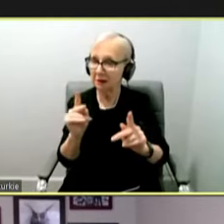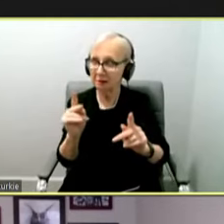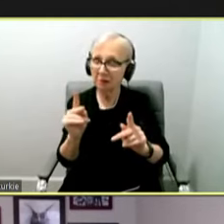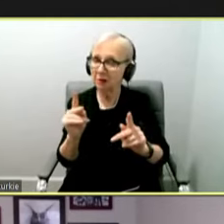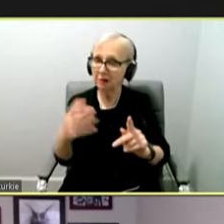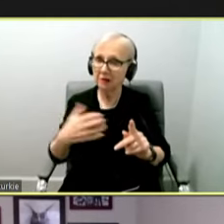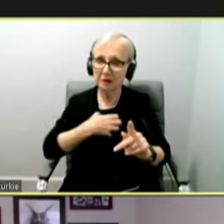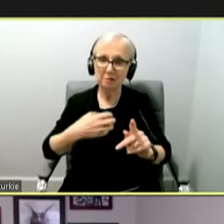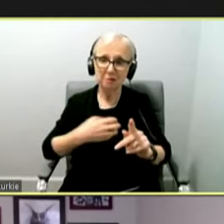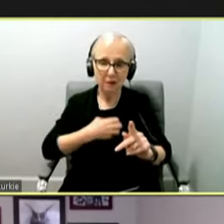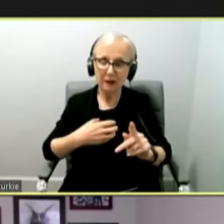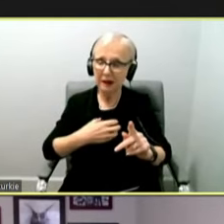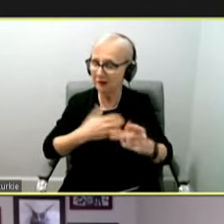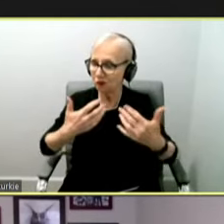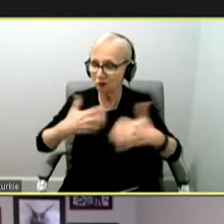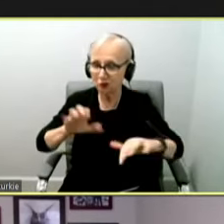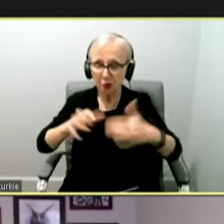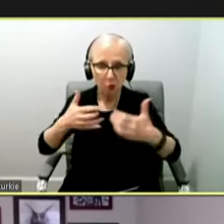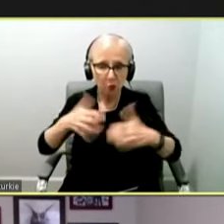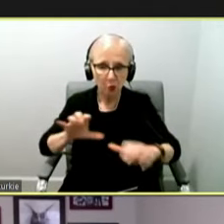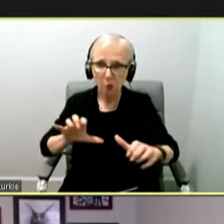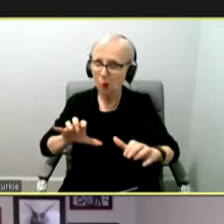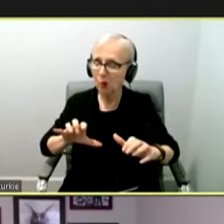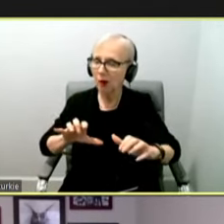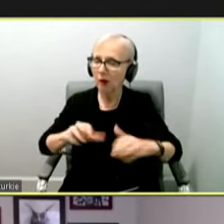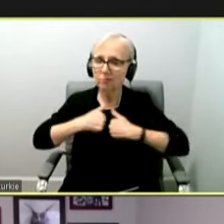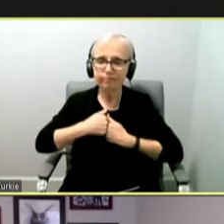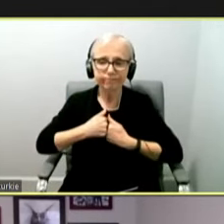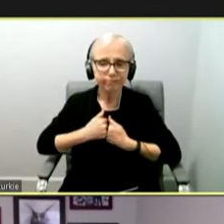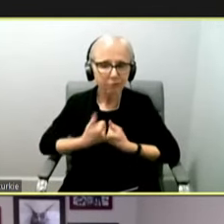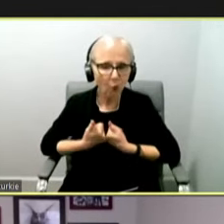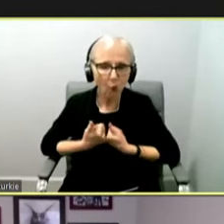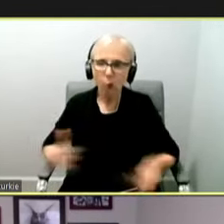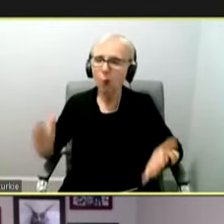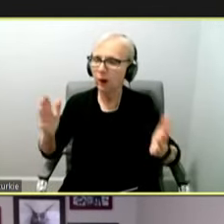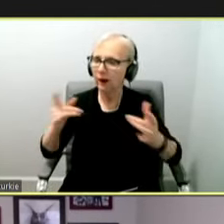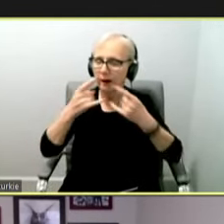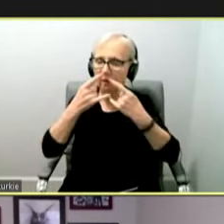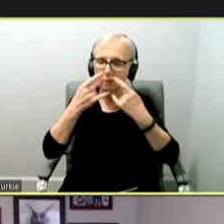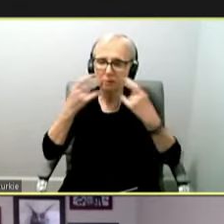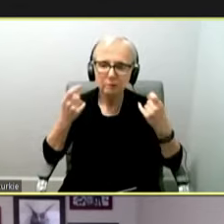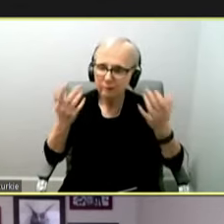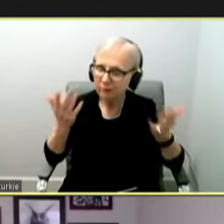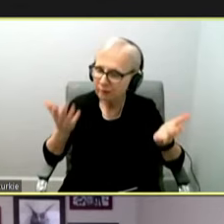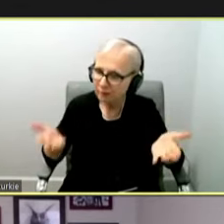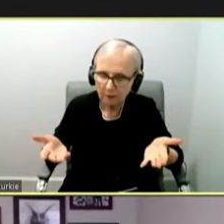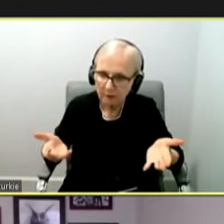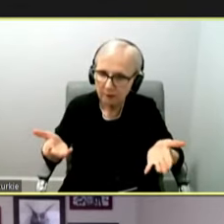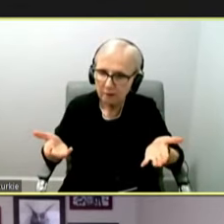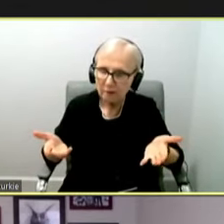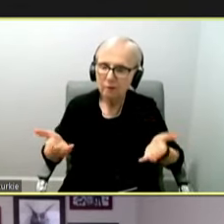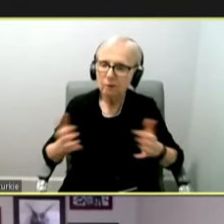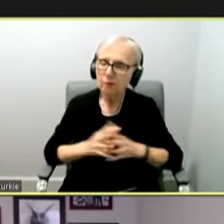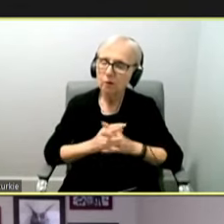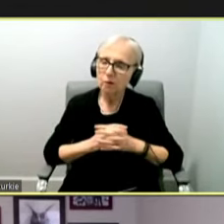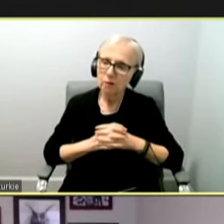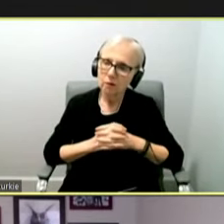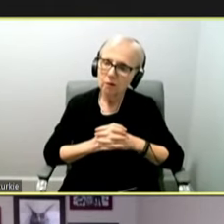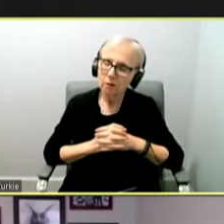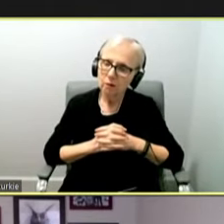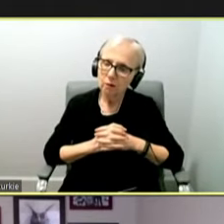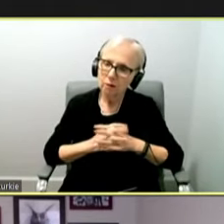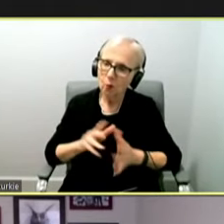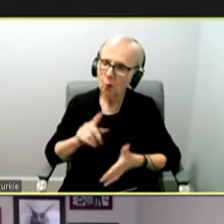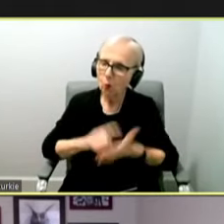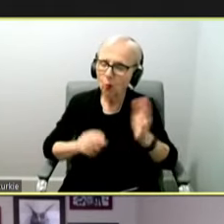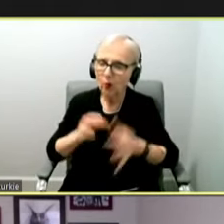complaints that are coming forward and just, you know, the fatigue that we've talked about on this call in prior weeks. Thank you.